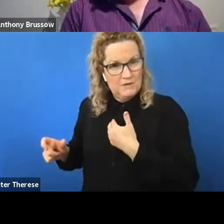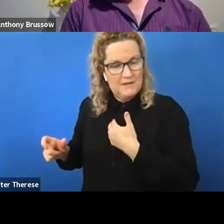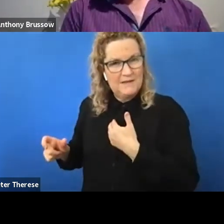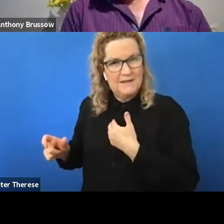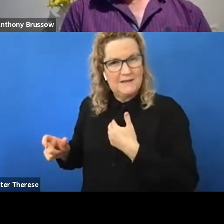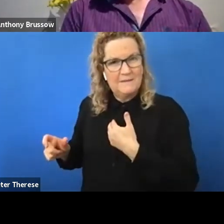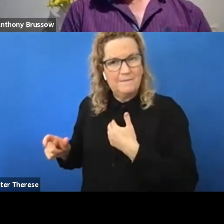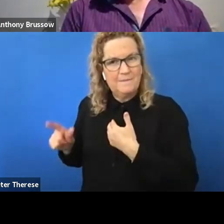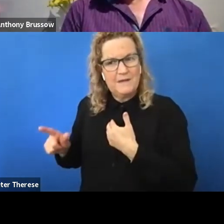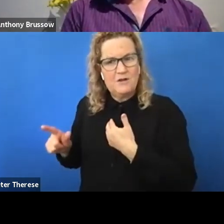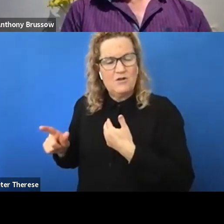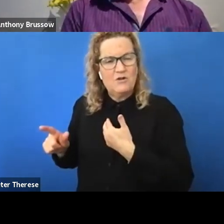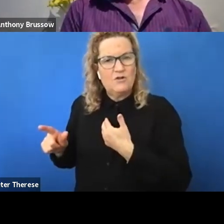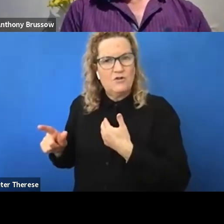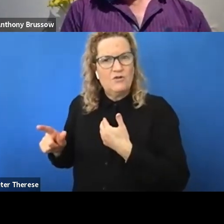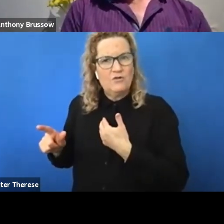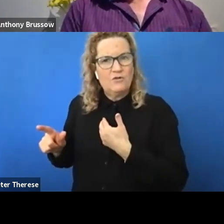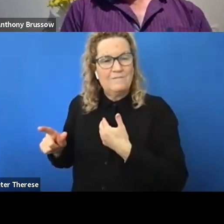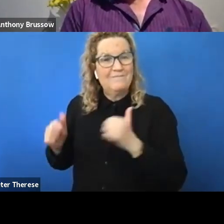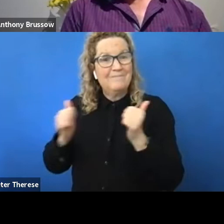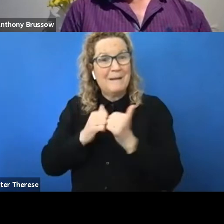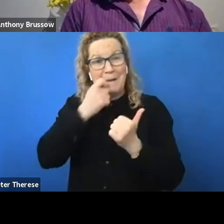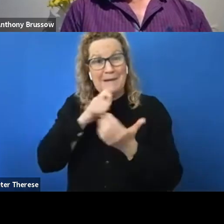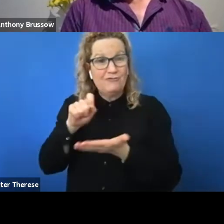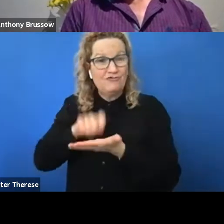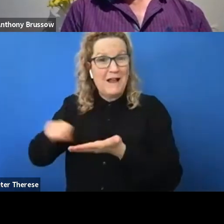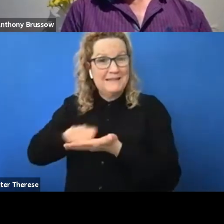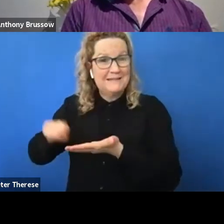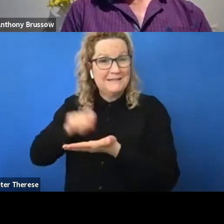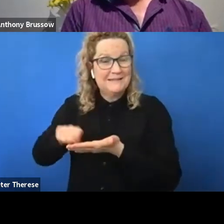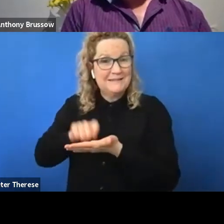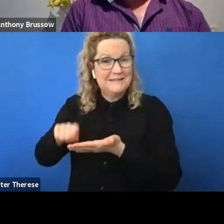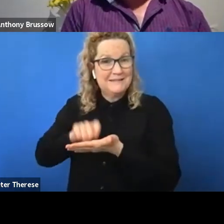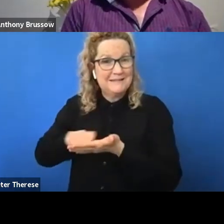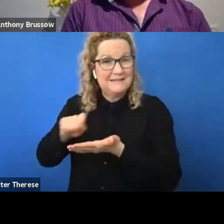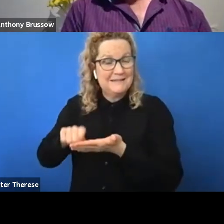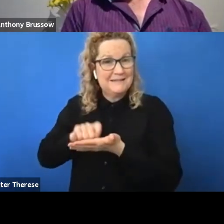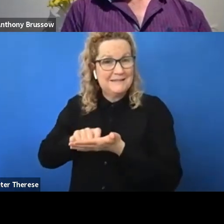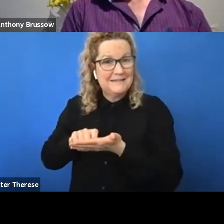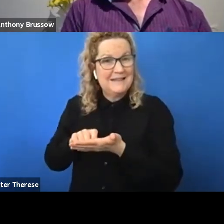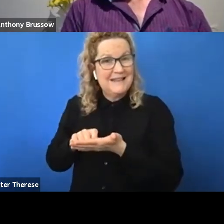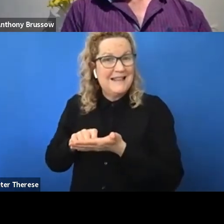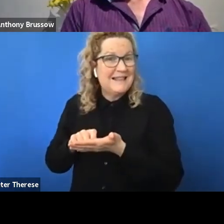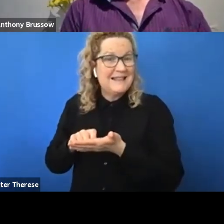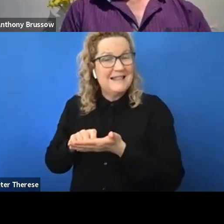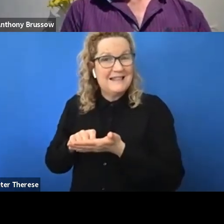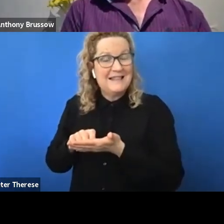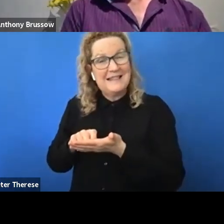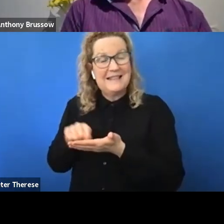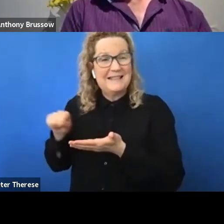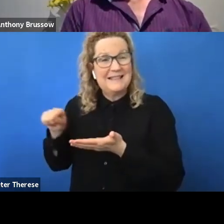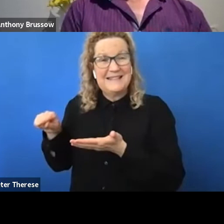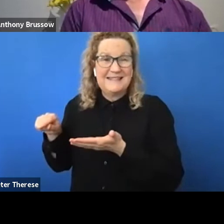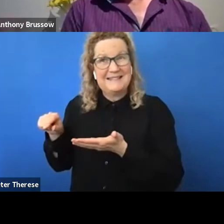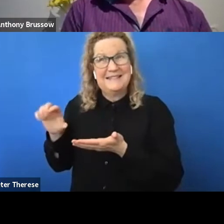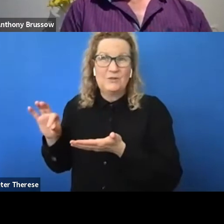manually on pieces of paper. That kind of stuff was not really all